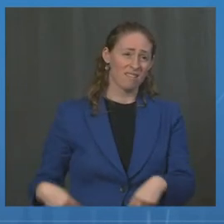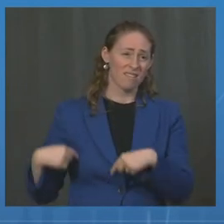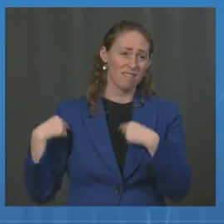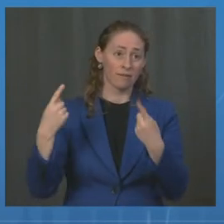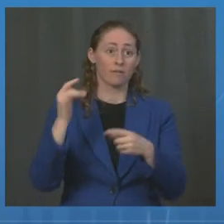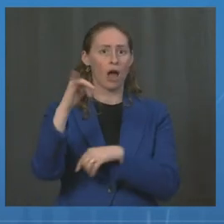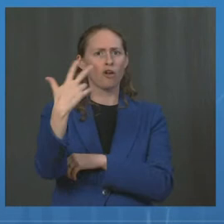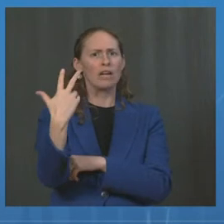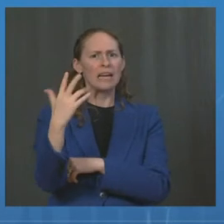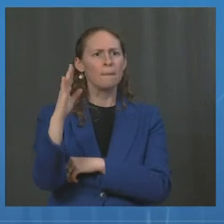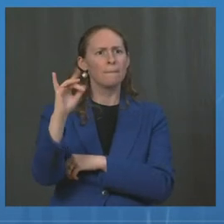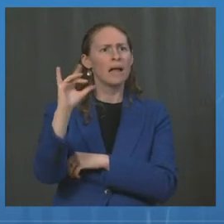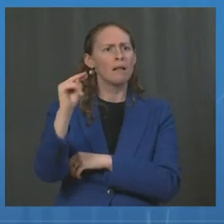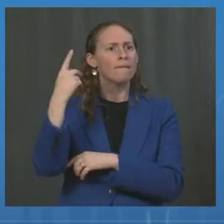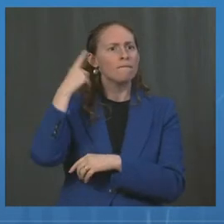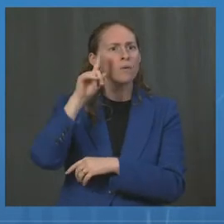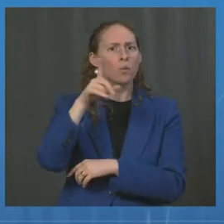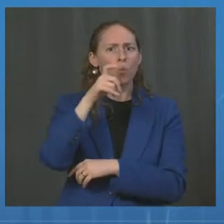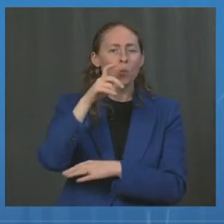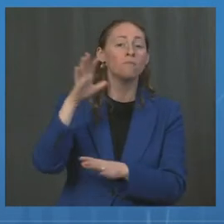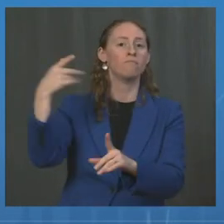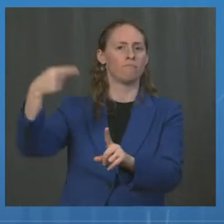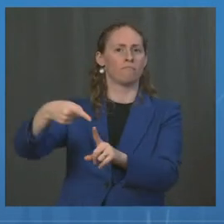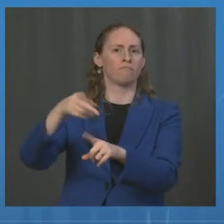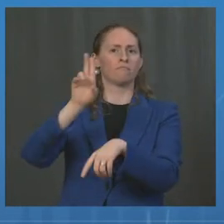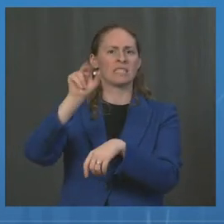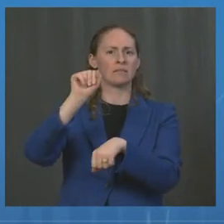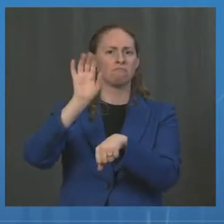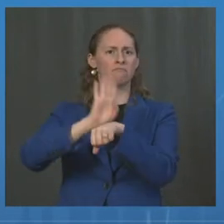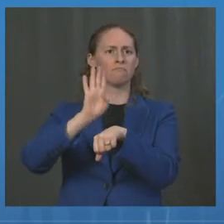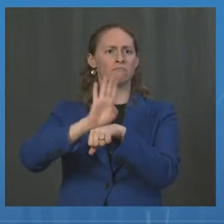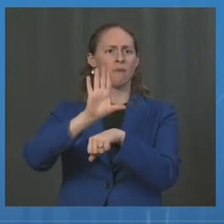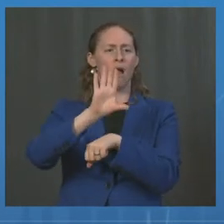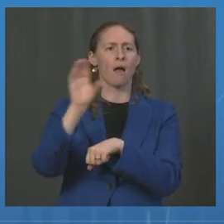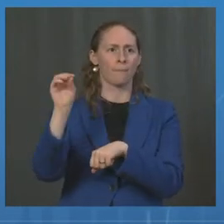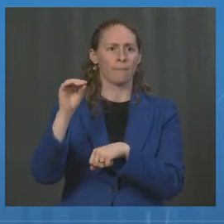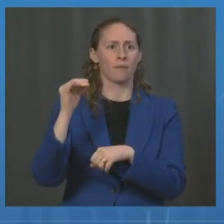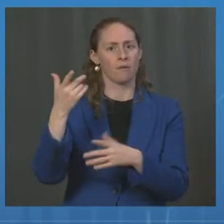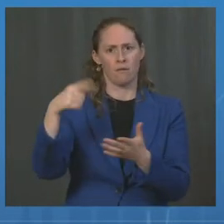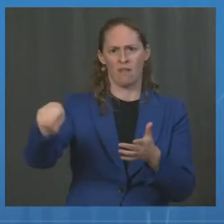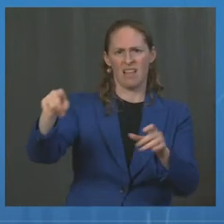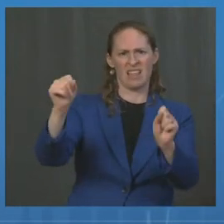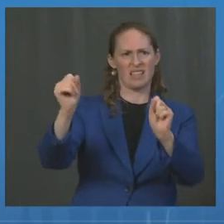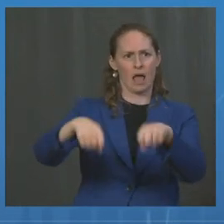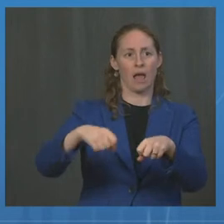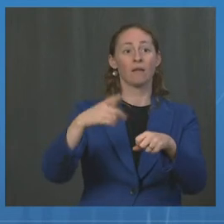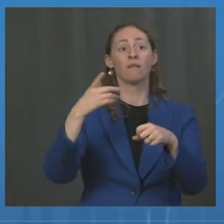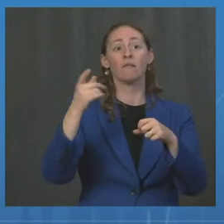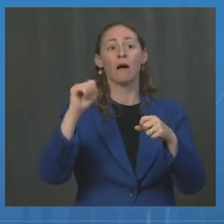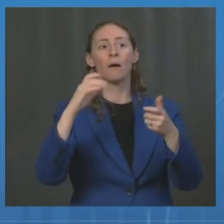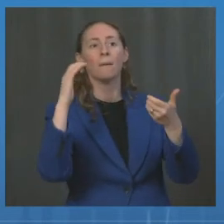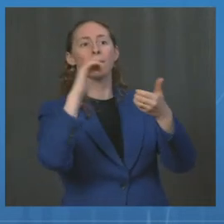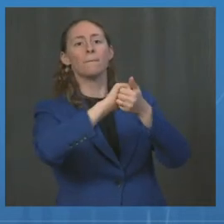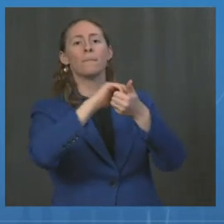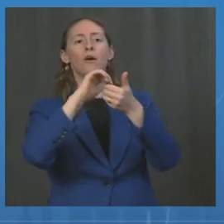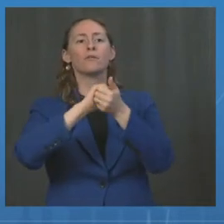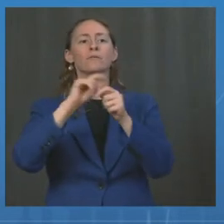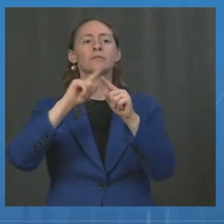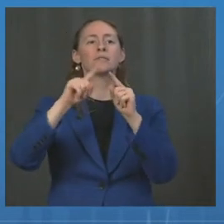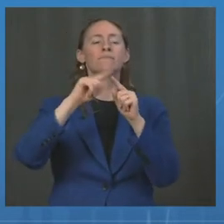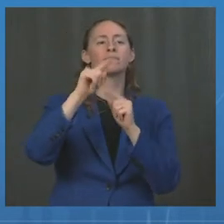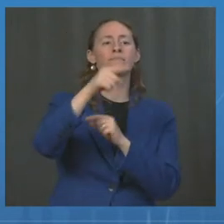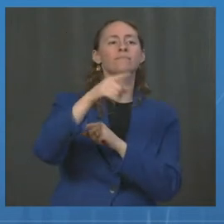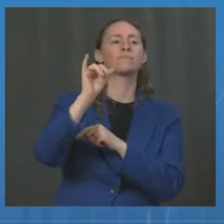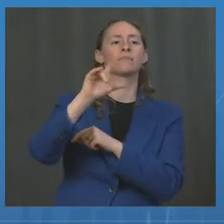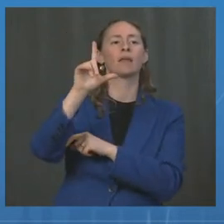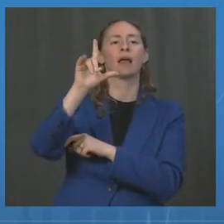in U.S. companies. However, that will expand their capacity for critical supplies, know, things like lipids, bioreactor